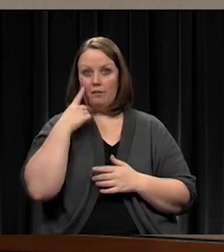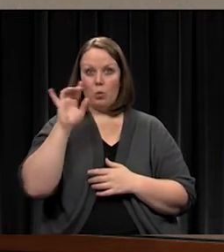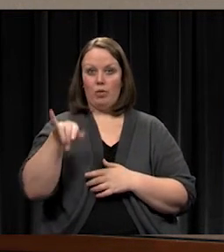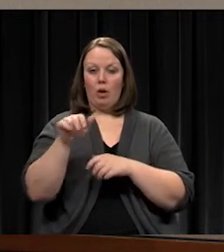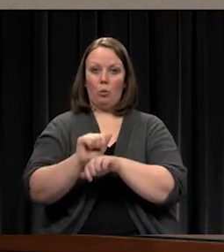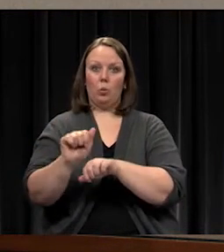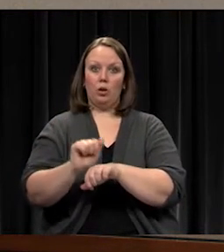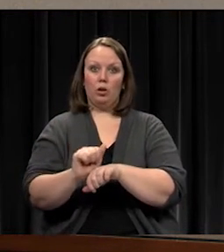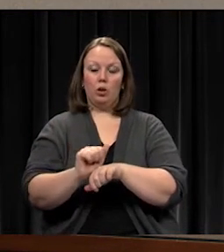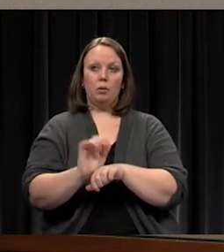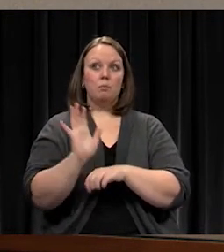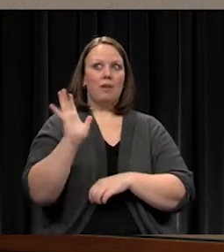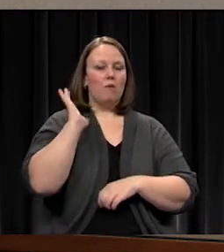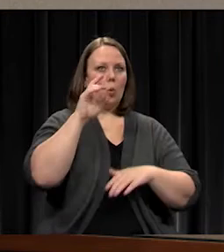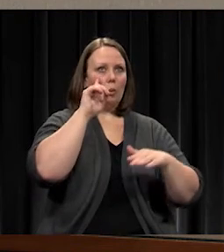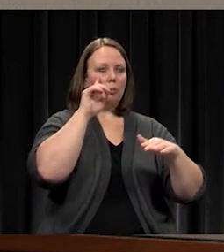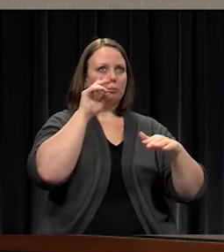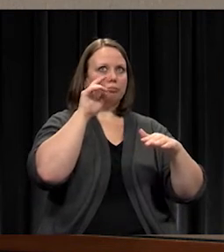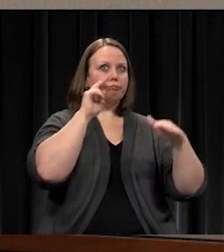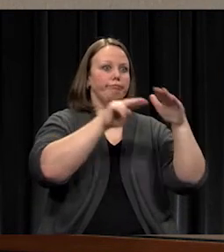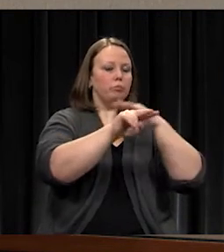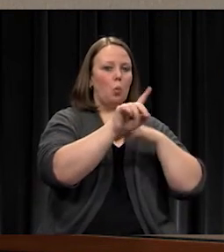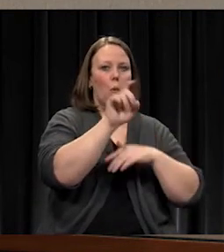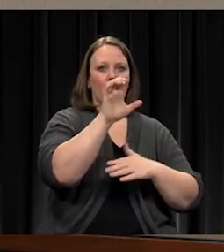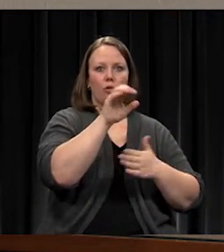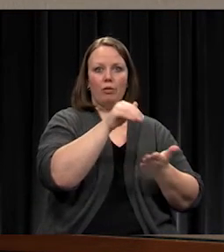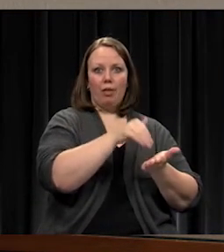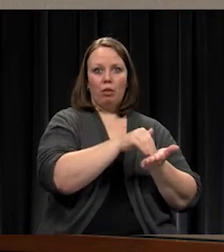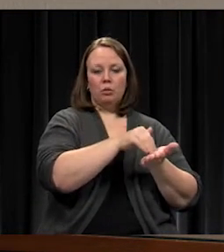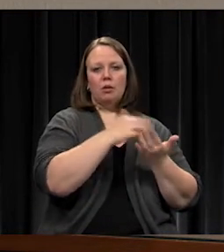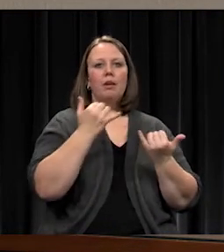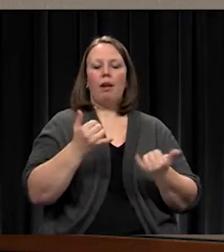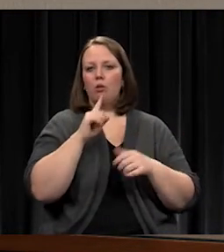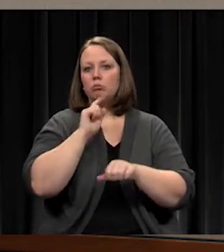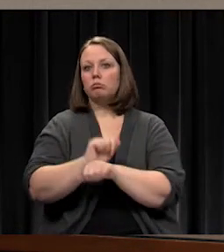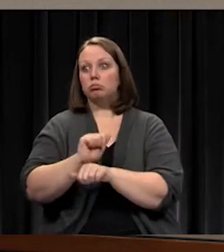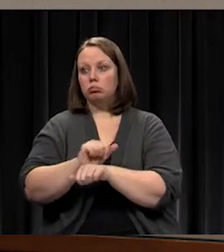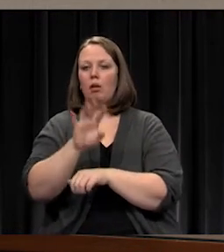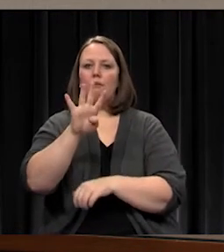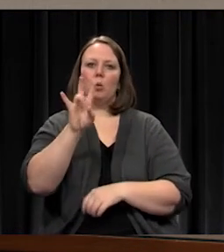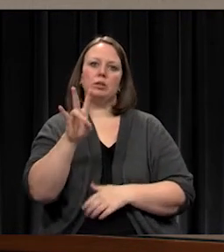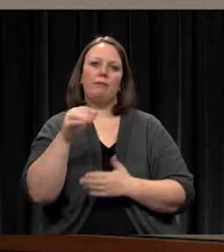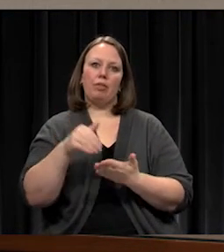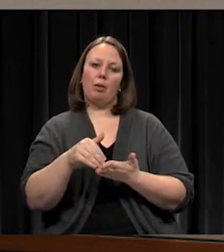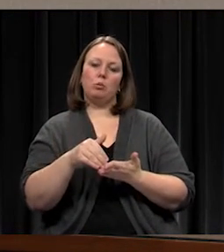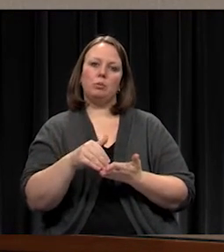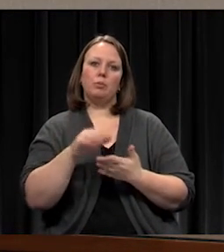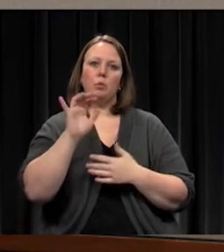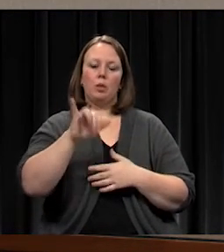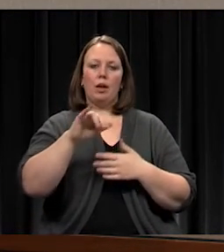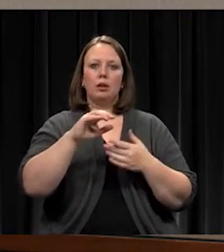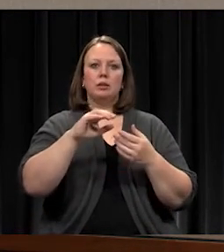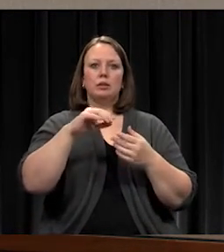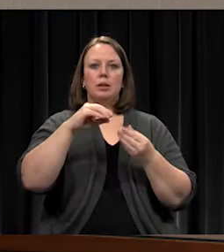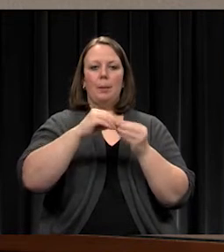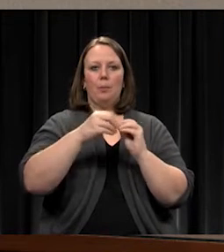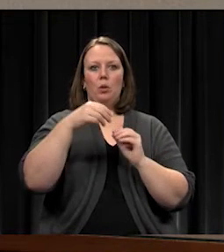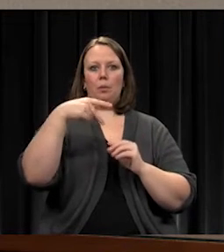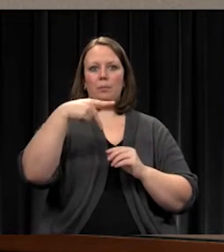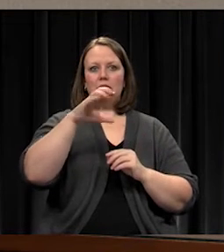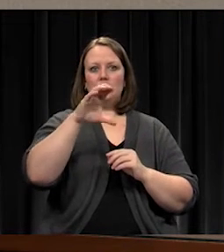approximately $100,000. It has turned out to be about $47,000. And that's the change order for PCO number 173.